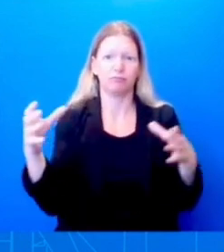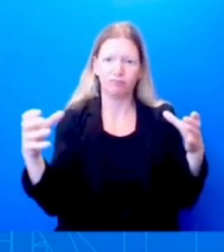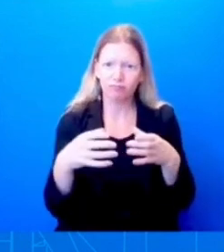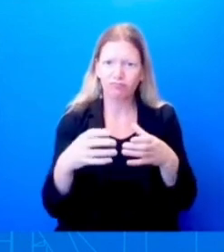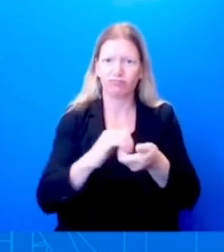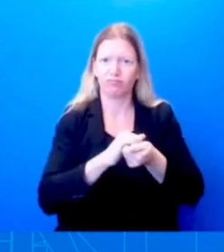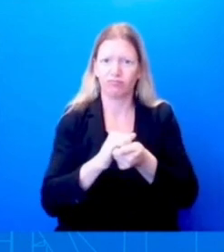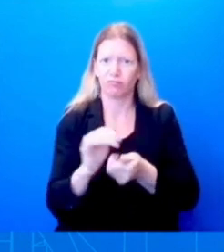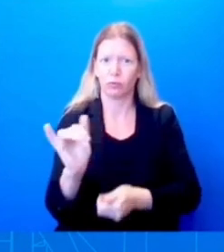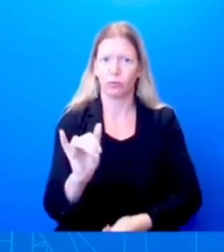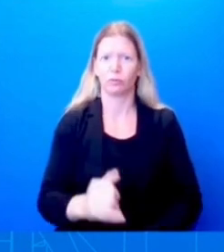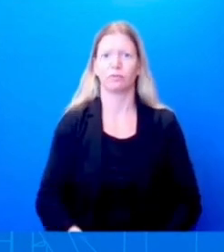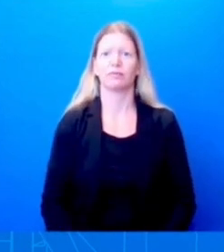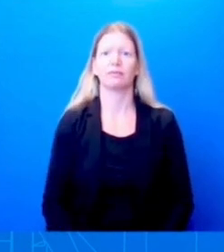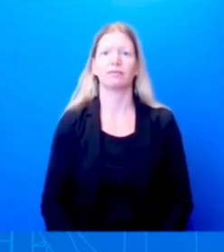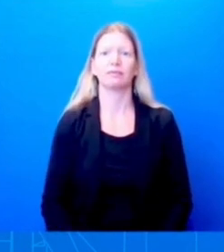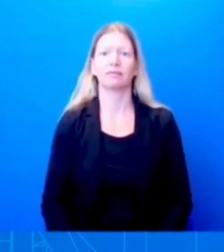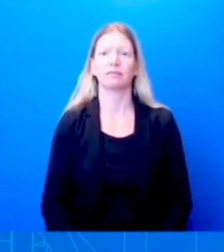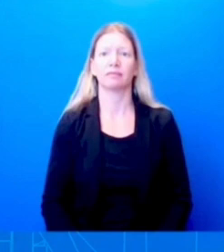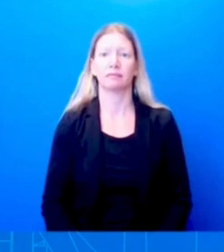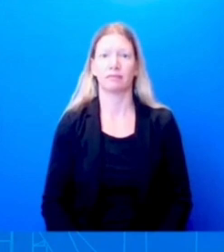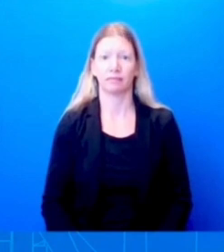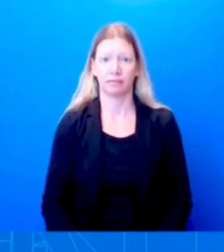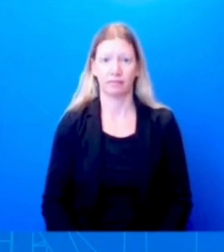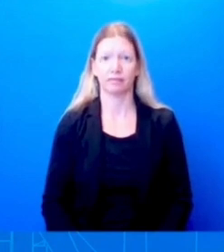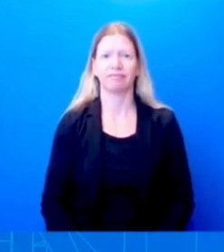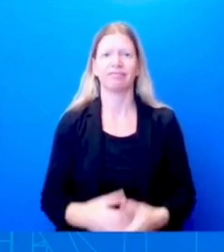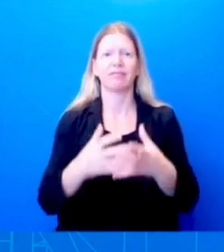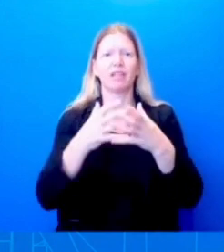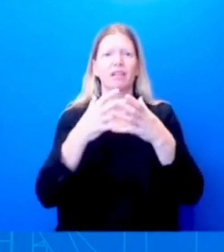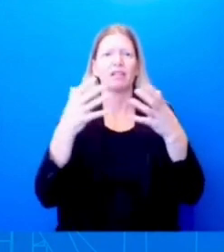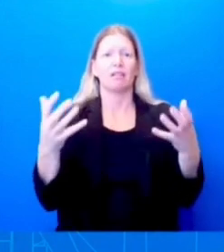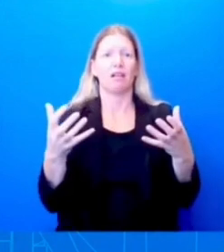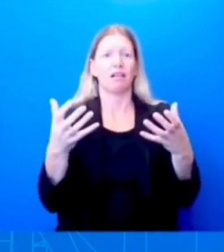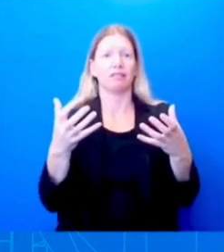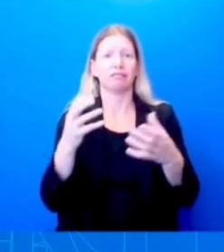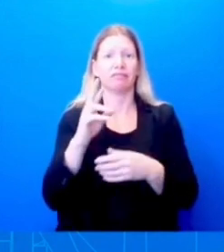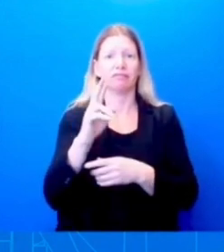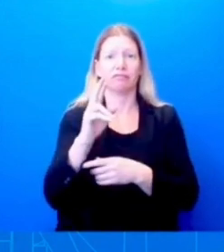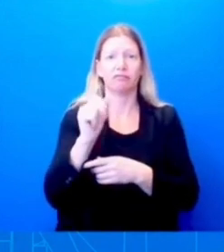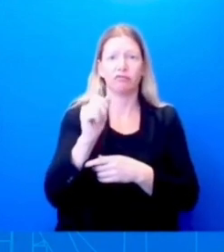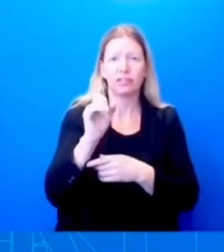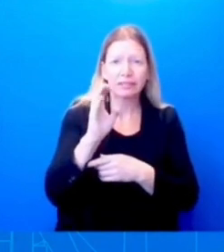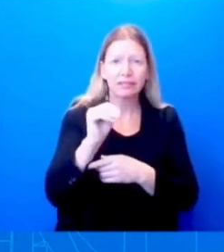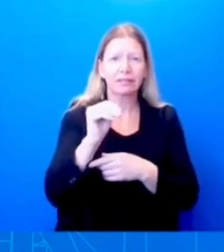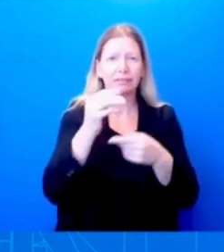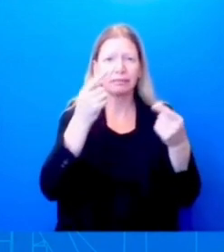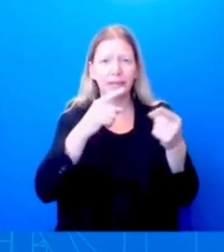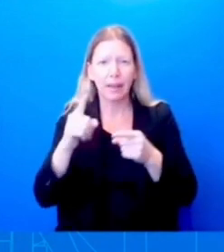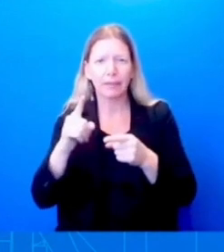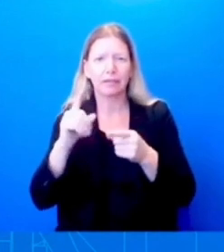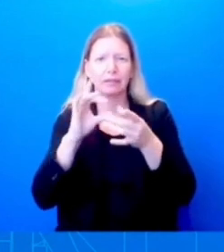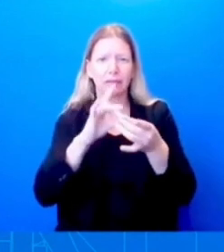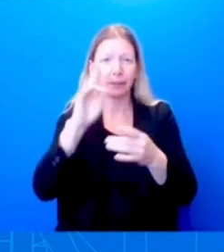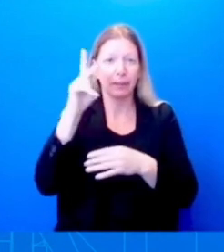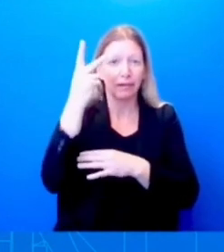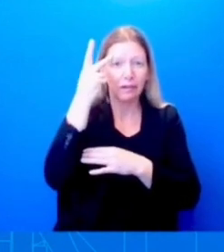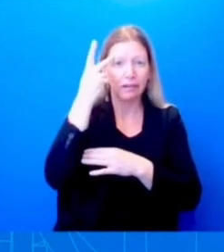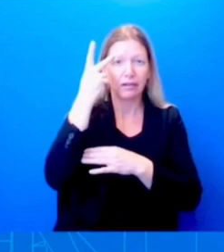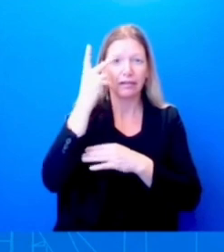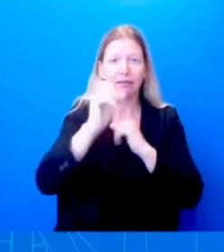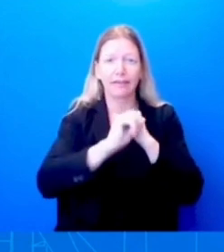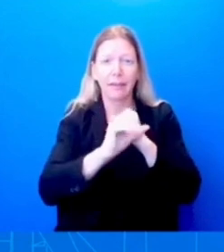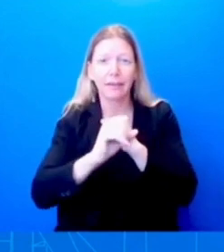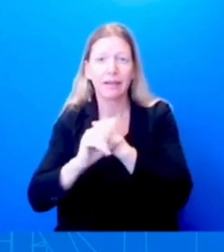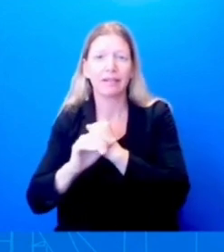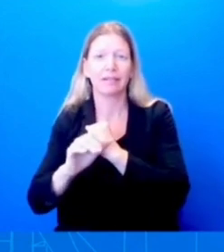going on in this political campaigning atmosphere. Is there going to be, or am I making a reach